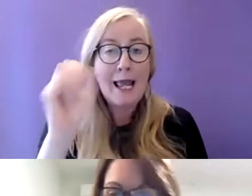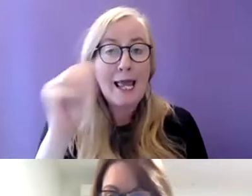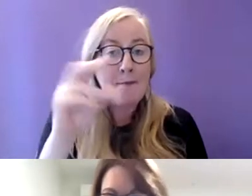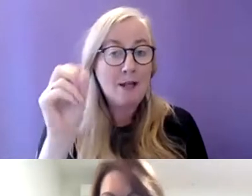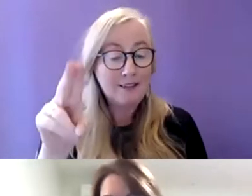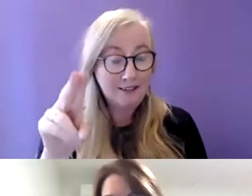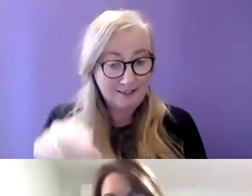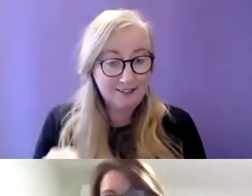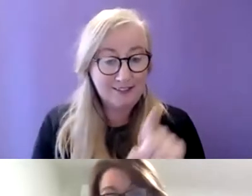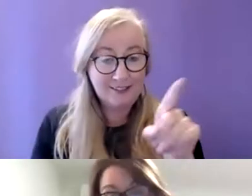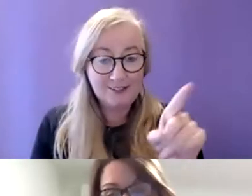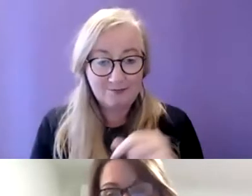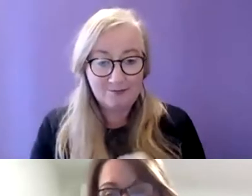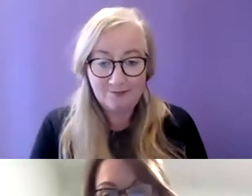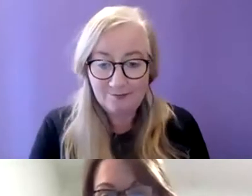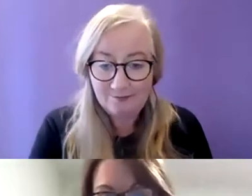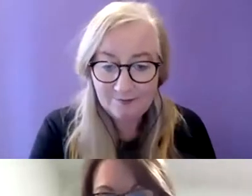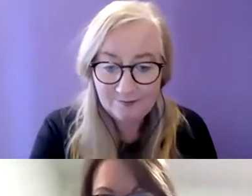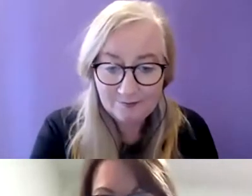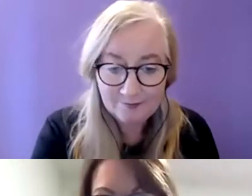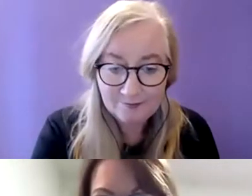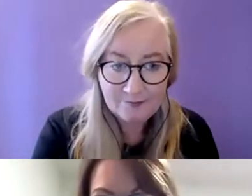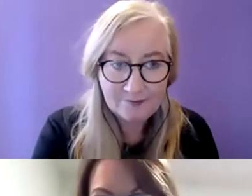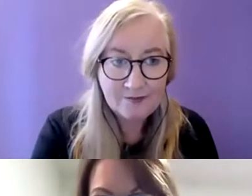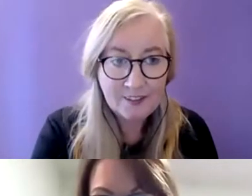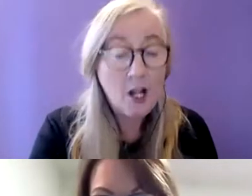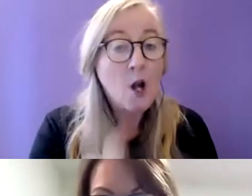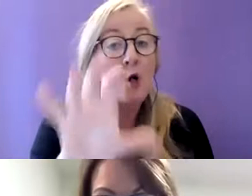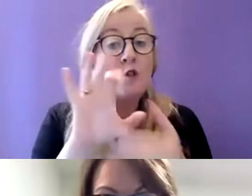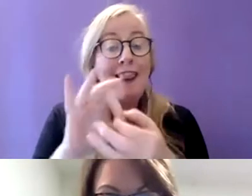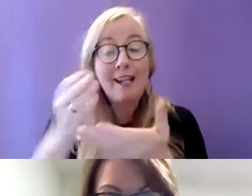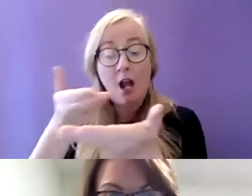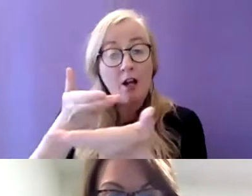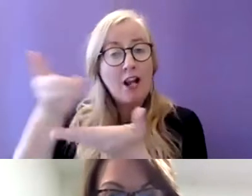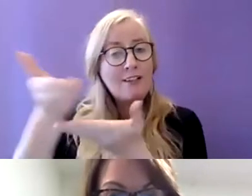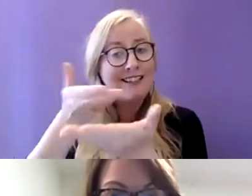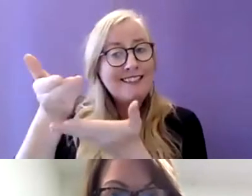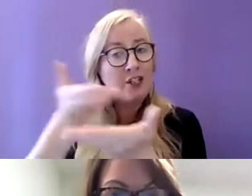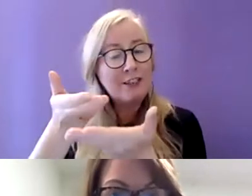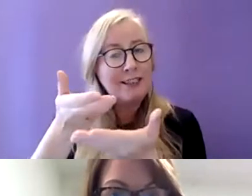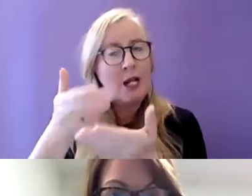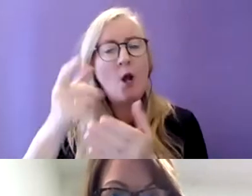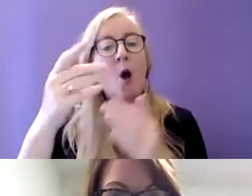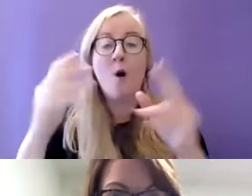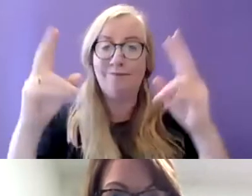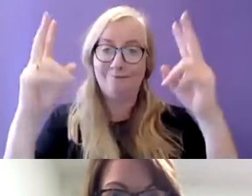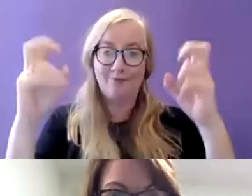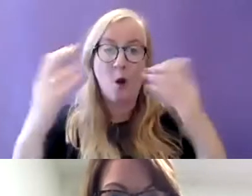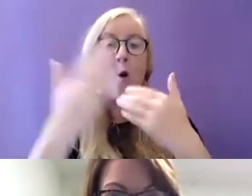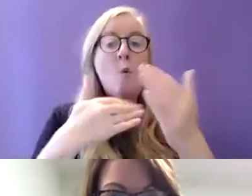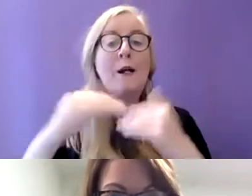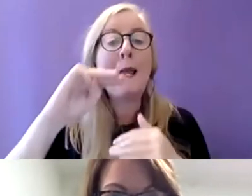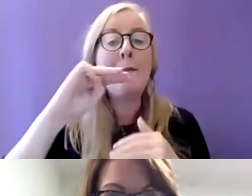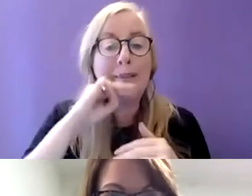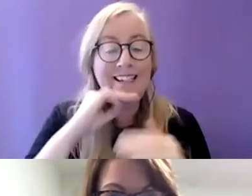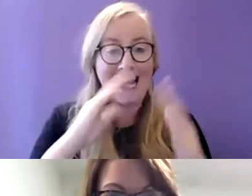Marianne yeah no just in terms of the consultation I'd be interested to know what would be the definition of housing need that will guide